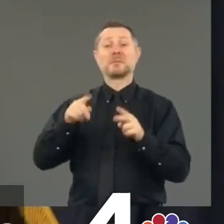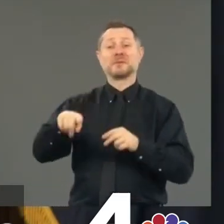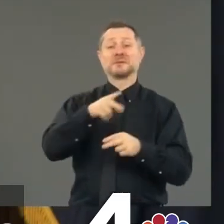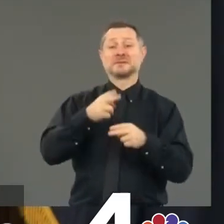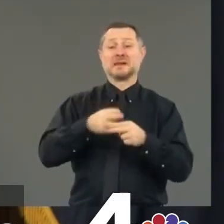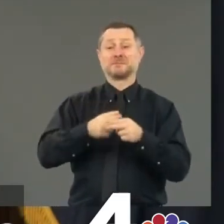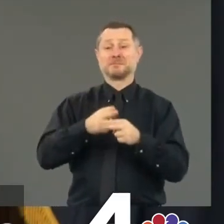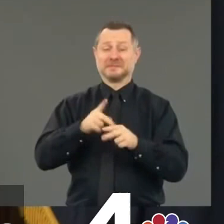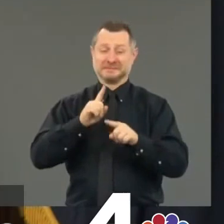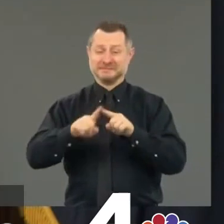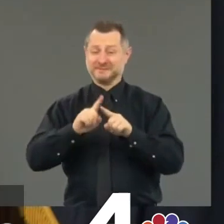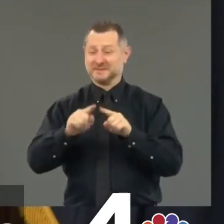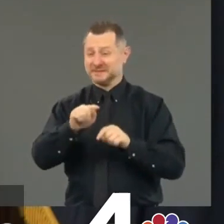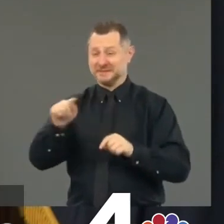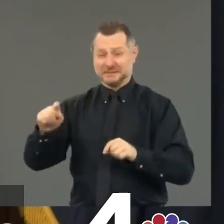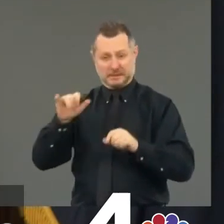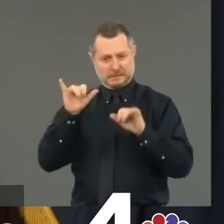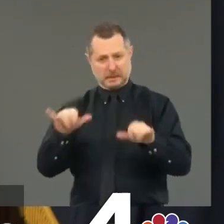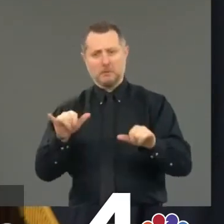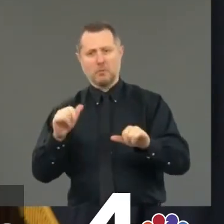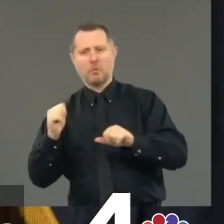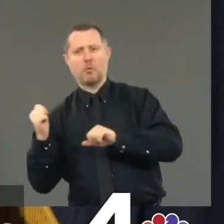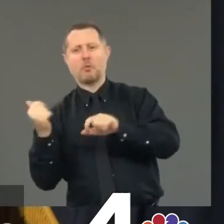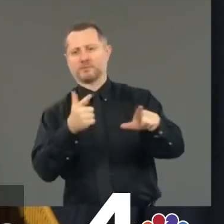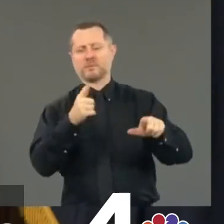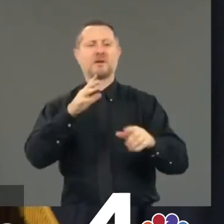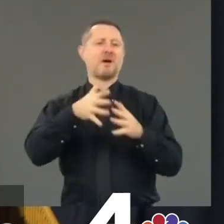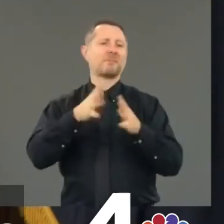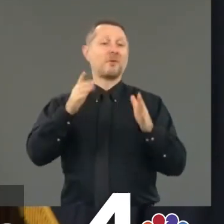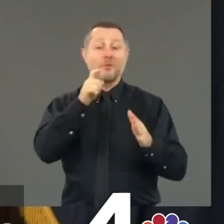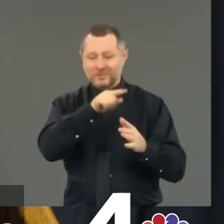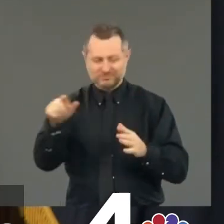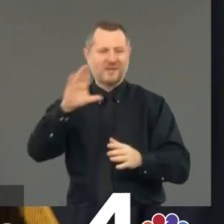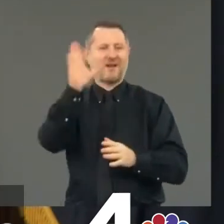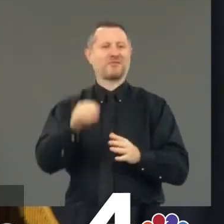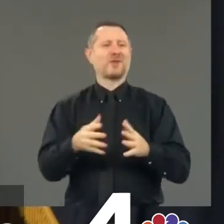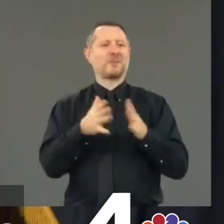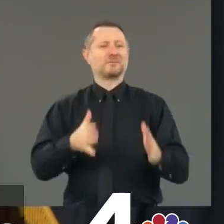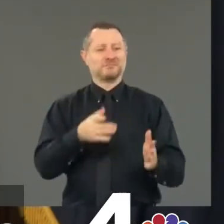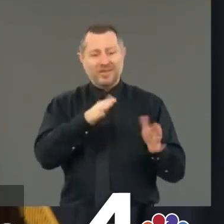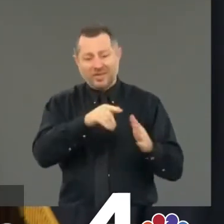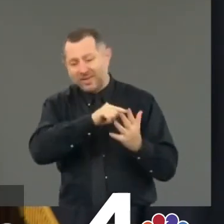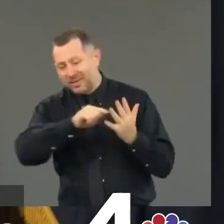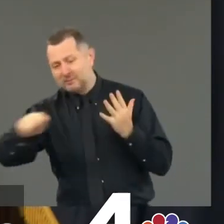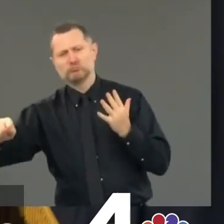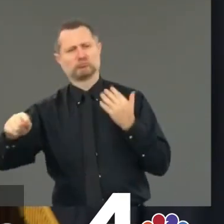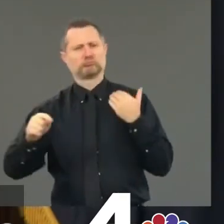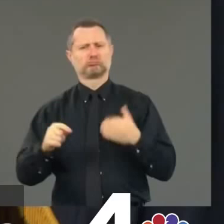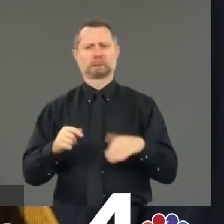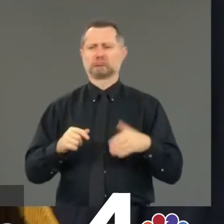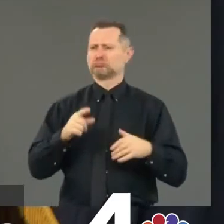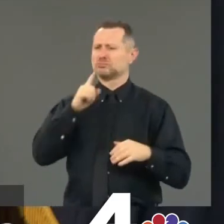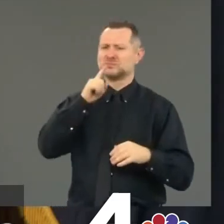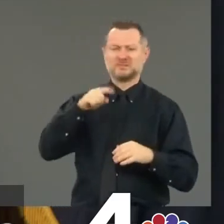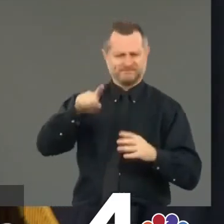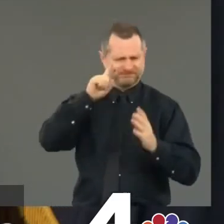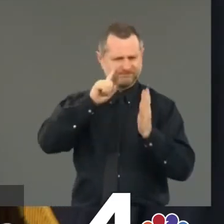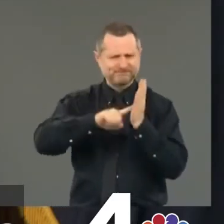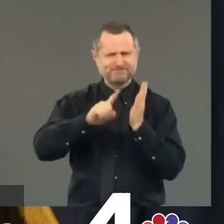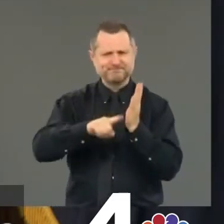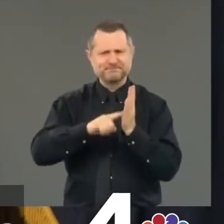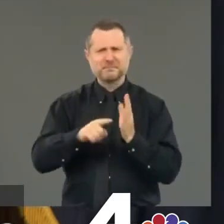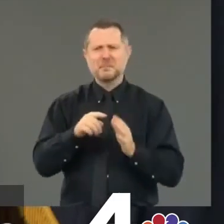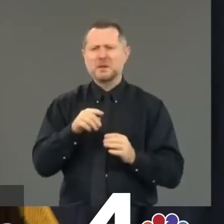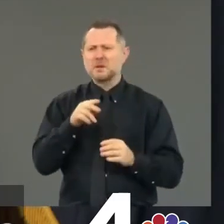same. You then had the first press conference by prosecutors looking at the Minneapolis situation that